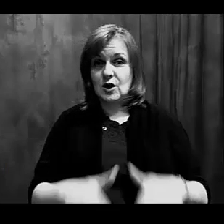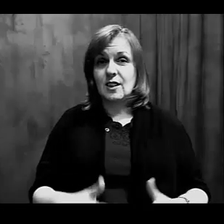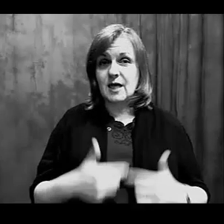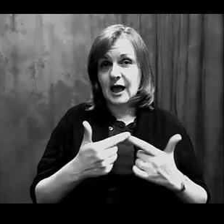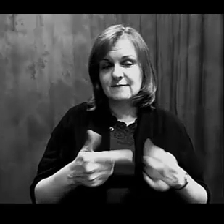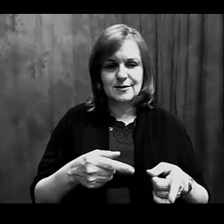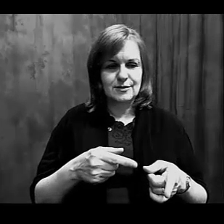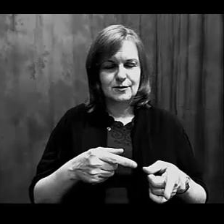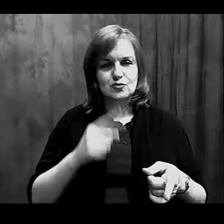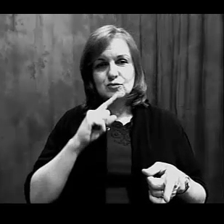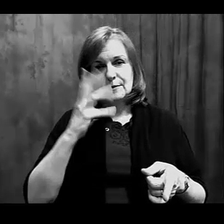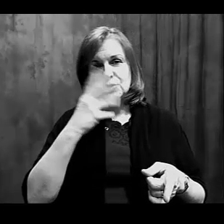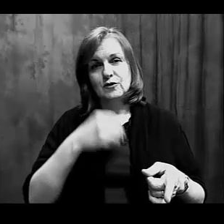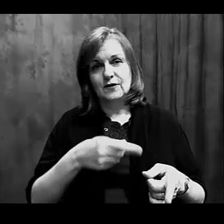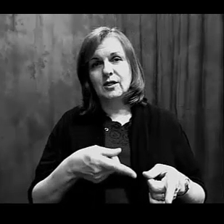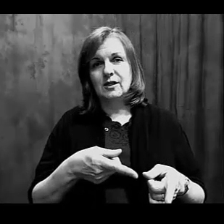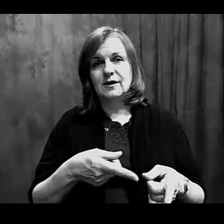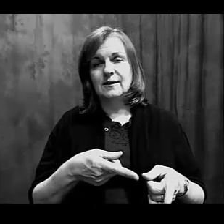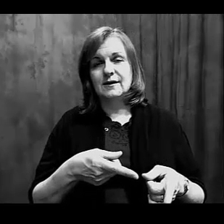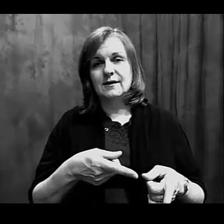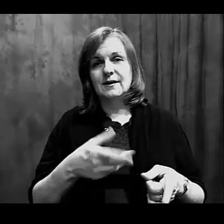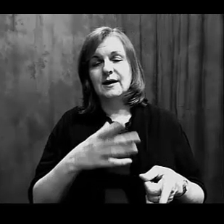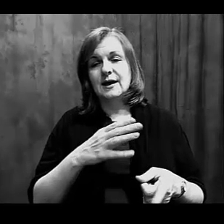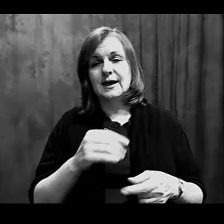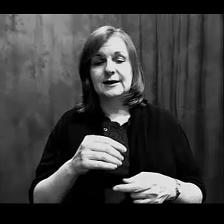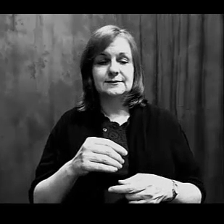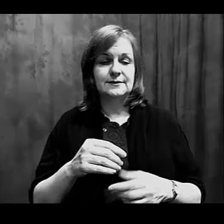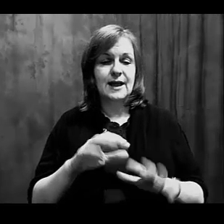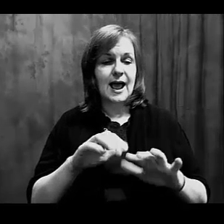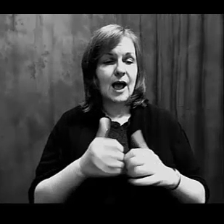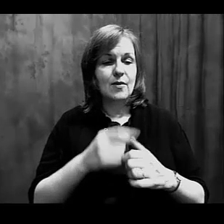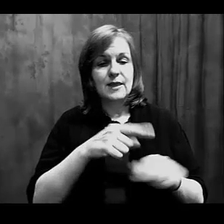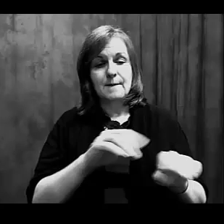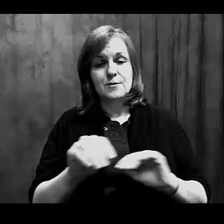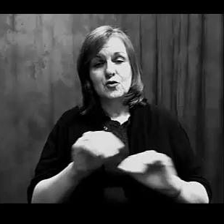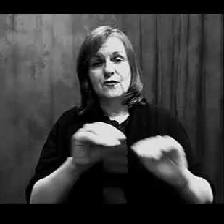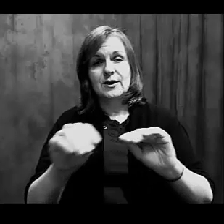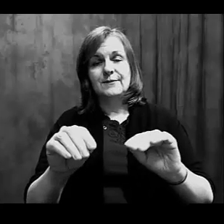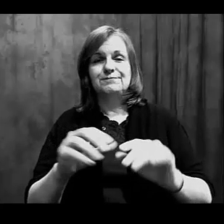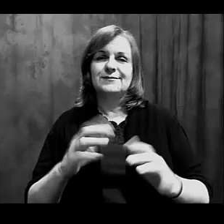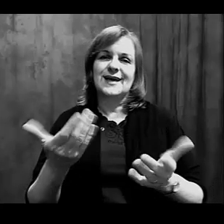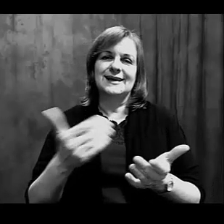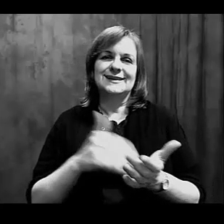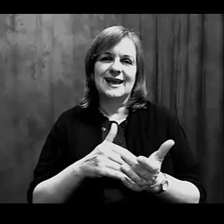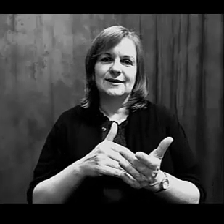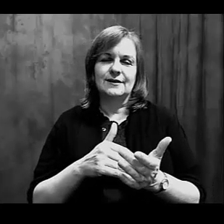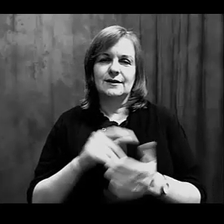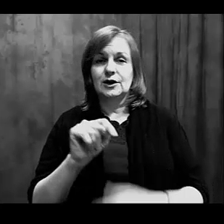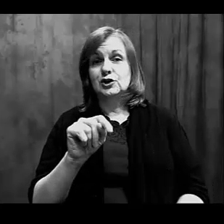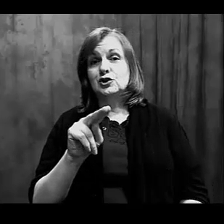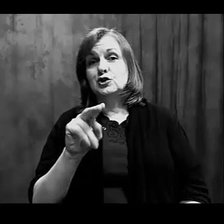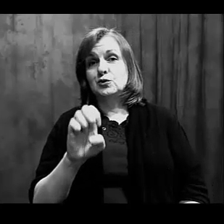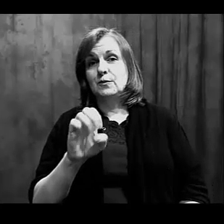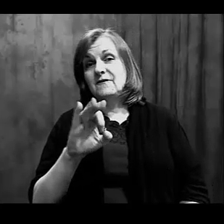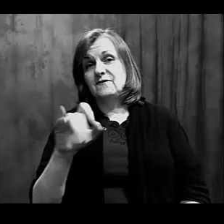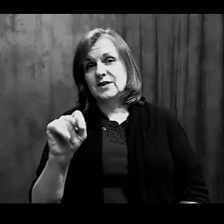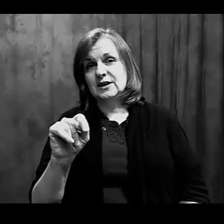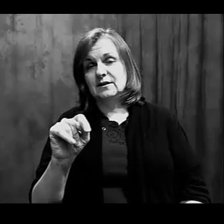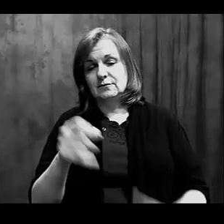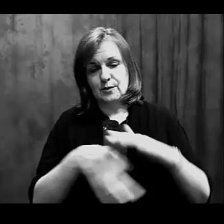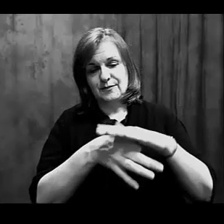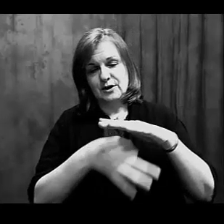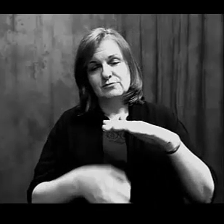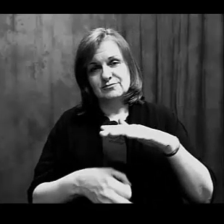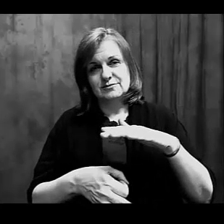But in their live stage, they're actually quite beautiful in their dimensions and how they move around. Again, with some tube feet.